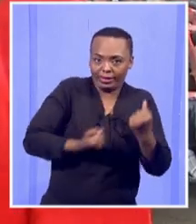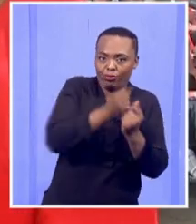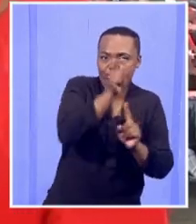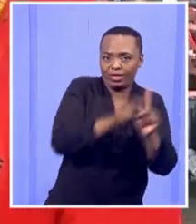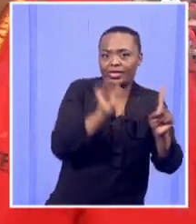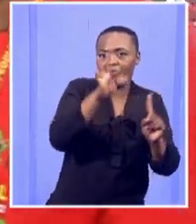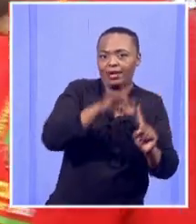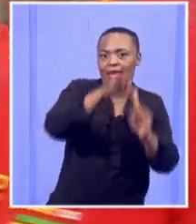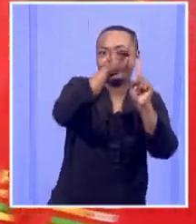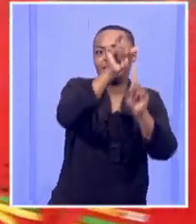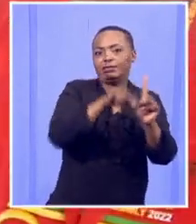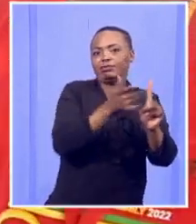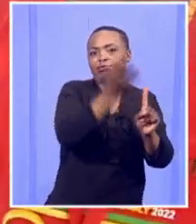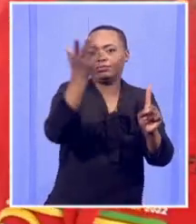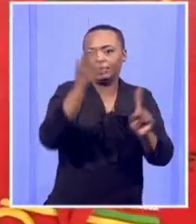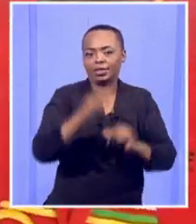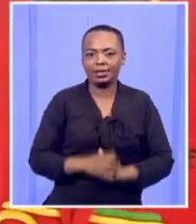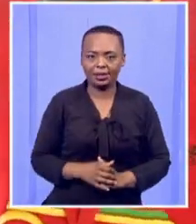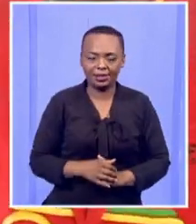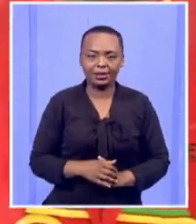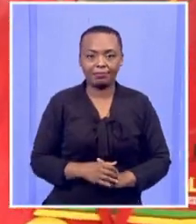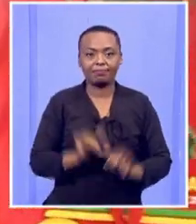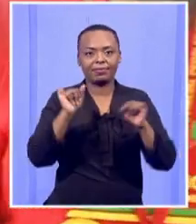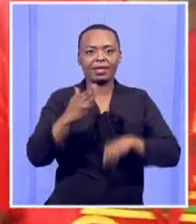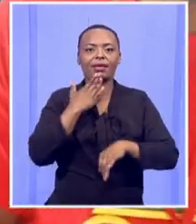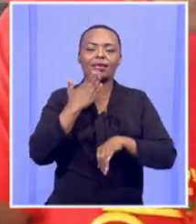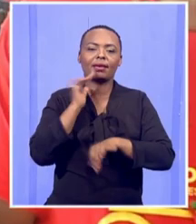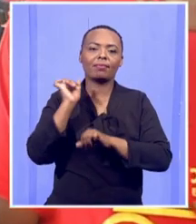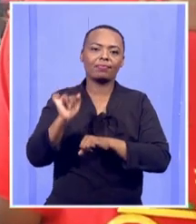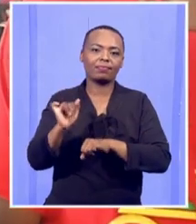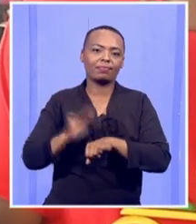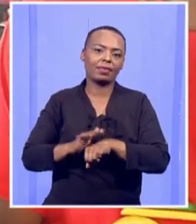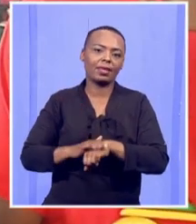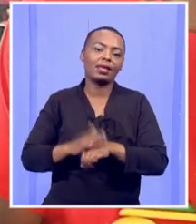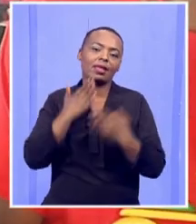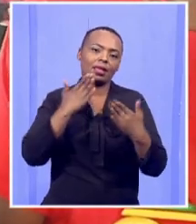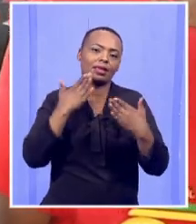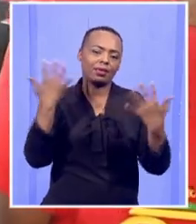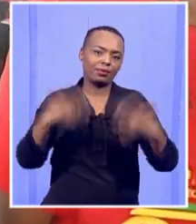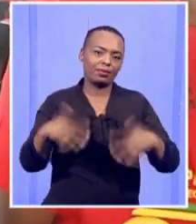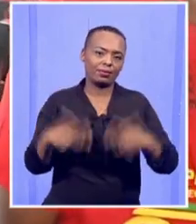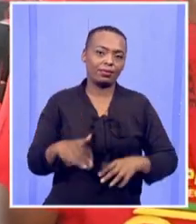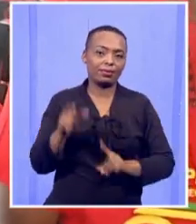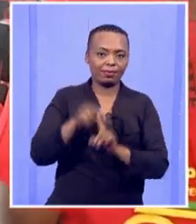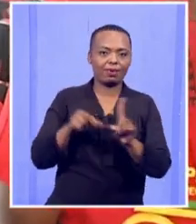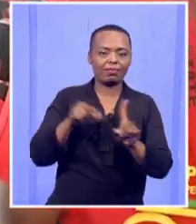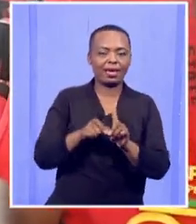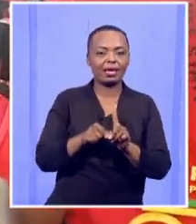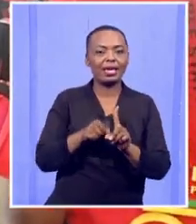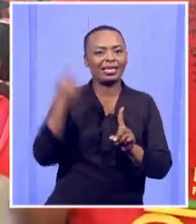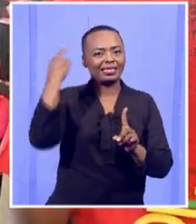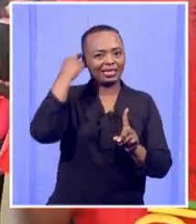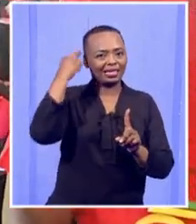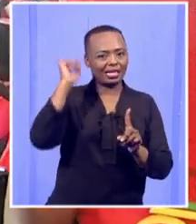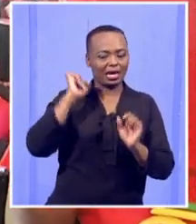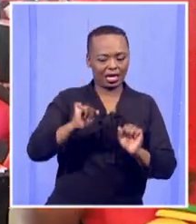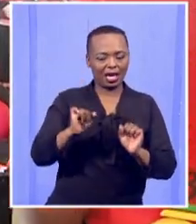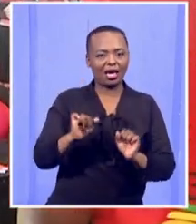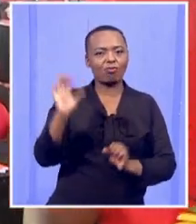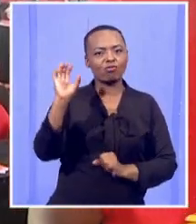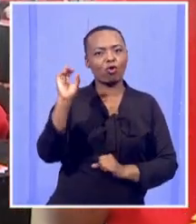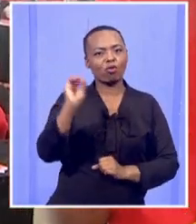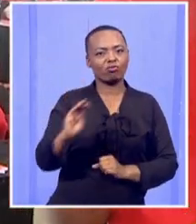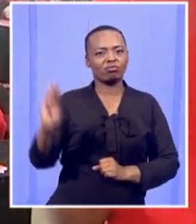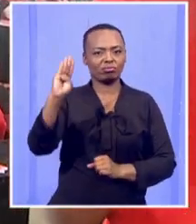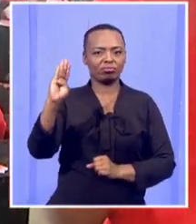Thank you very much for your time. That is the current secretary in the Free State, taking us through some of the